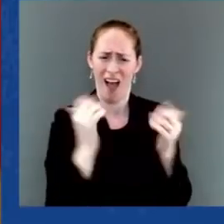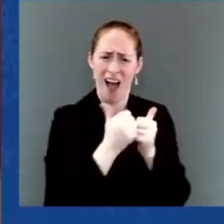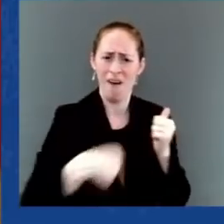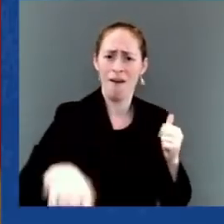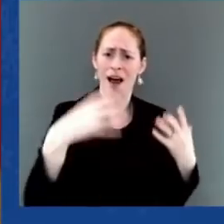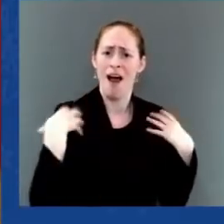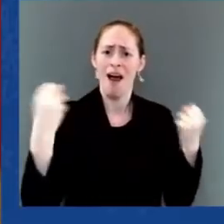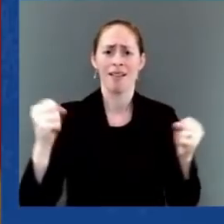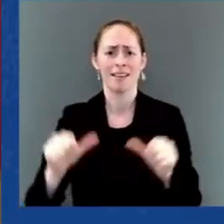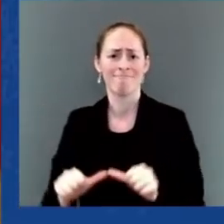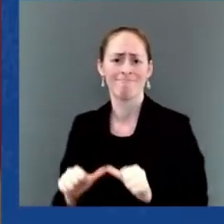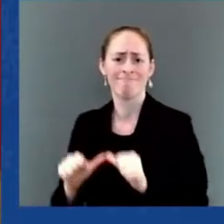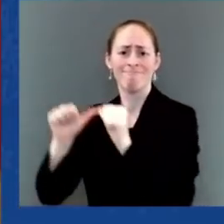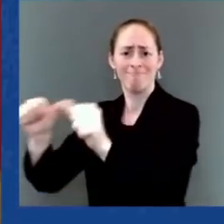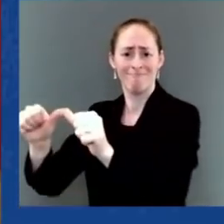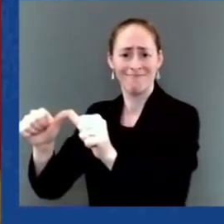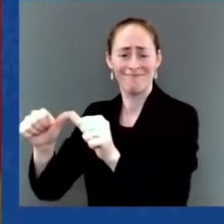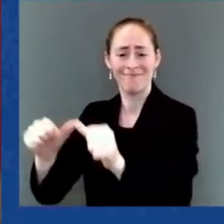The floor is yours.